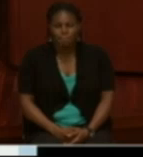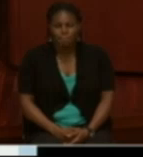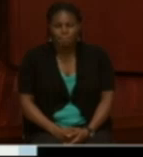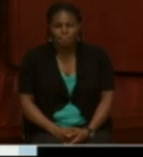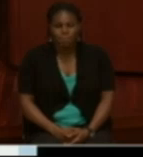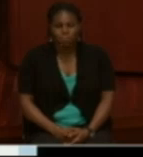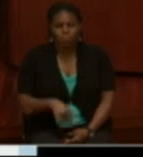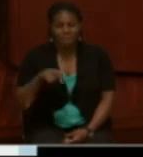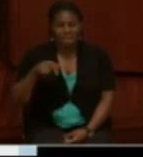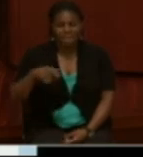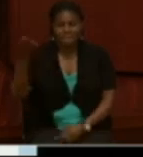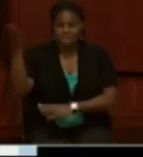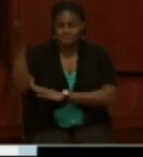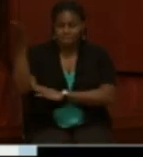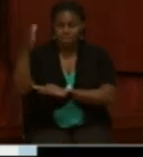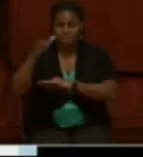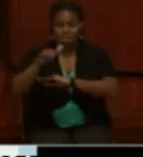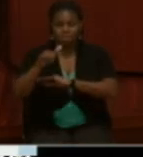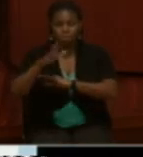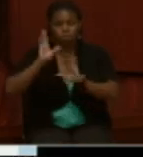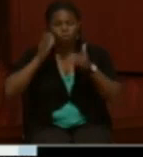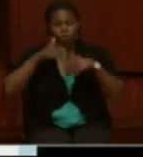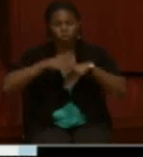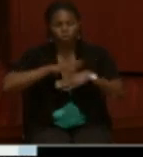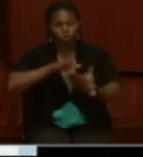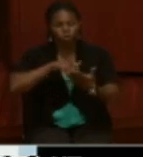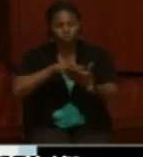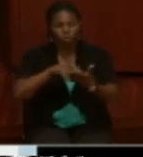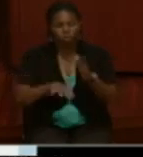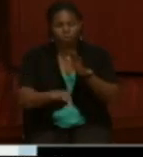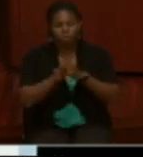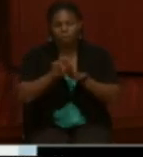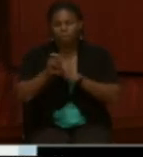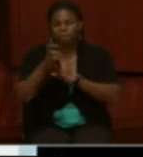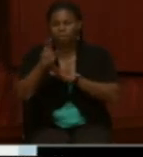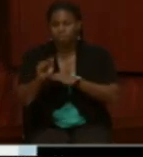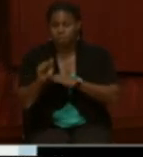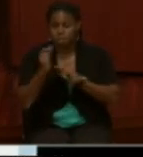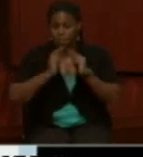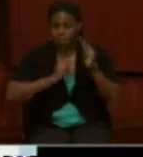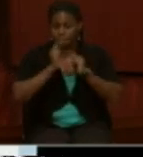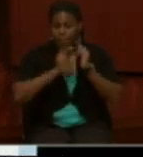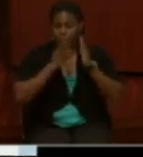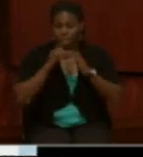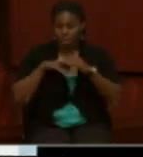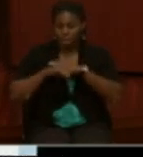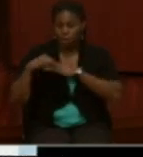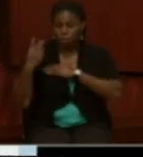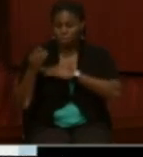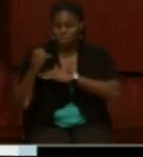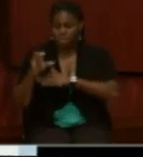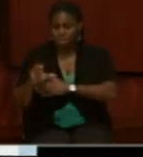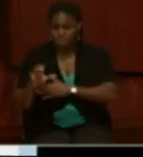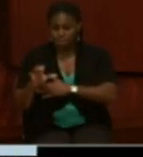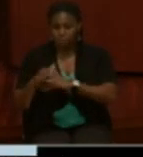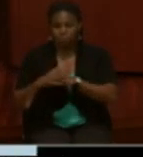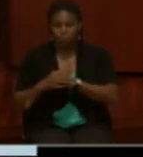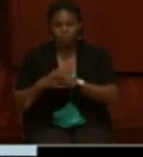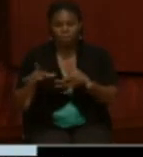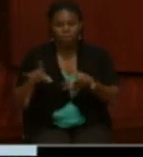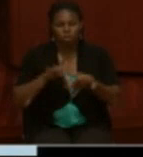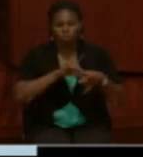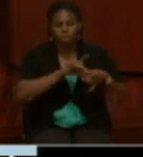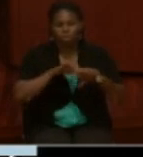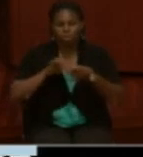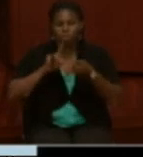This talk this afternoon will focus on records located at the National Archives Building in Washington, D.C. that are relating